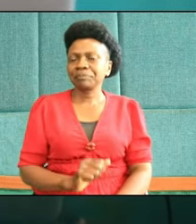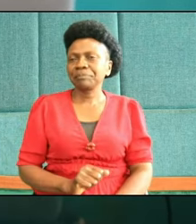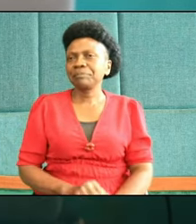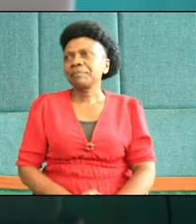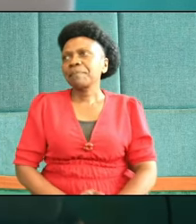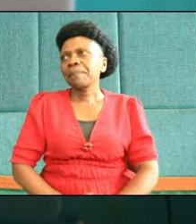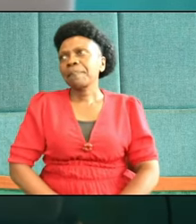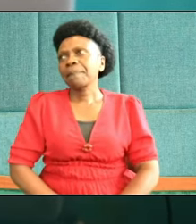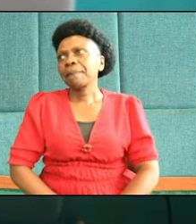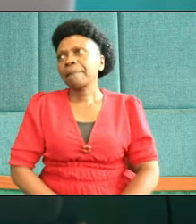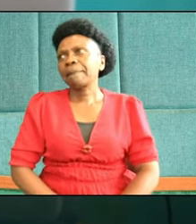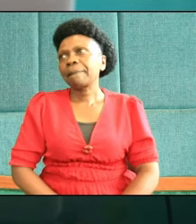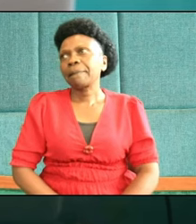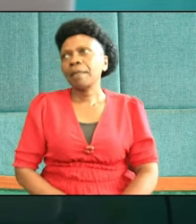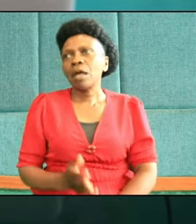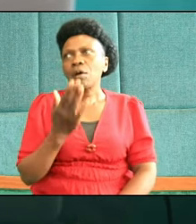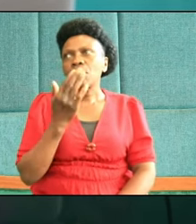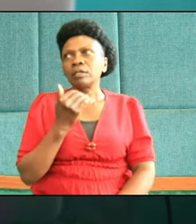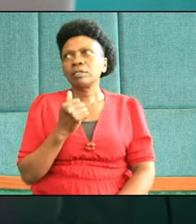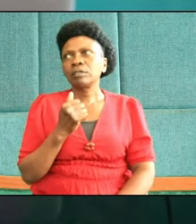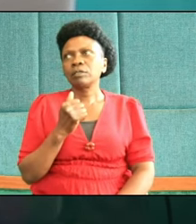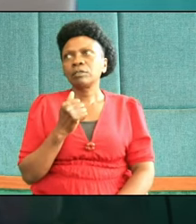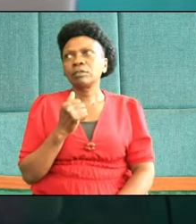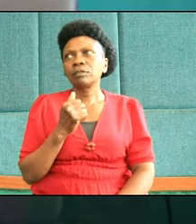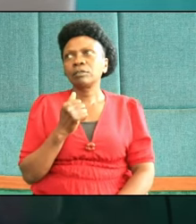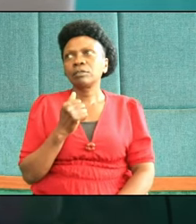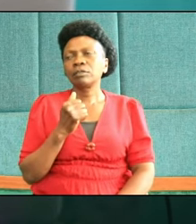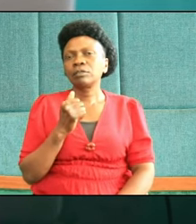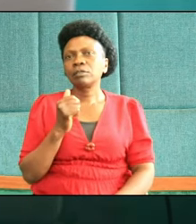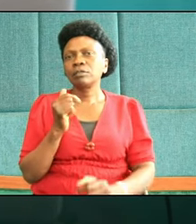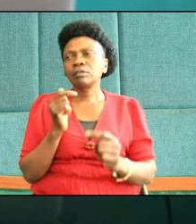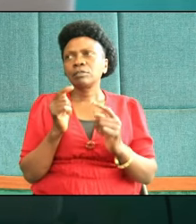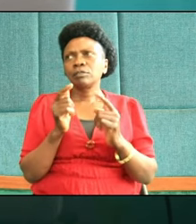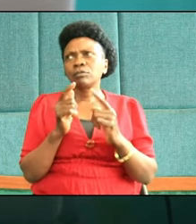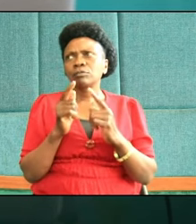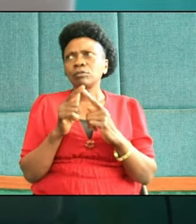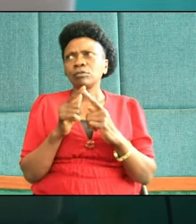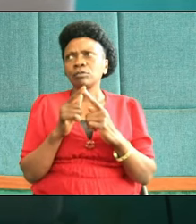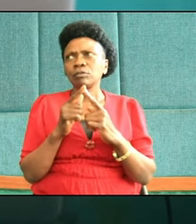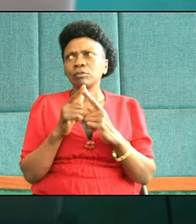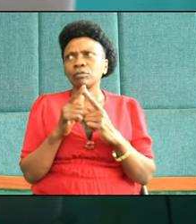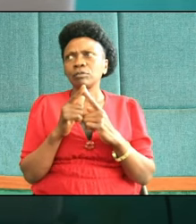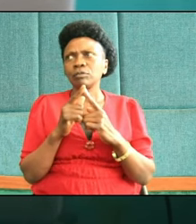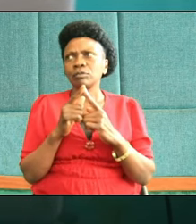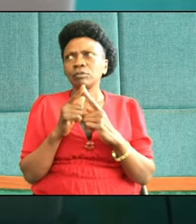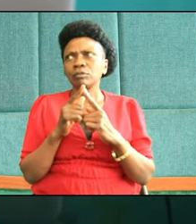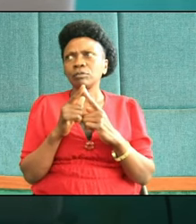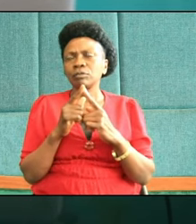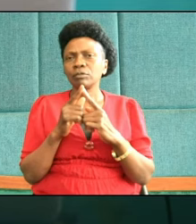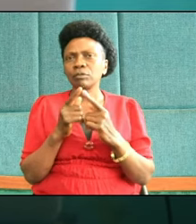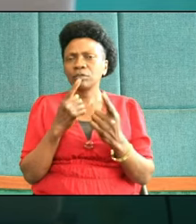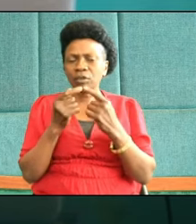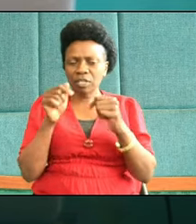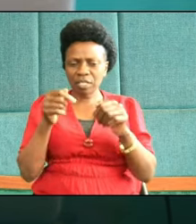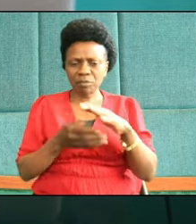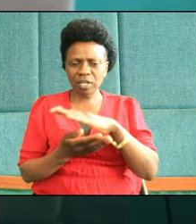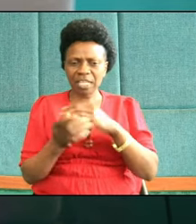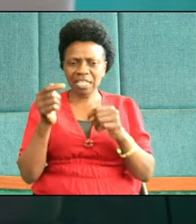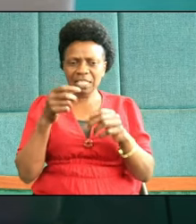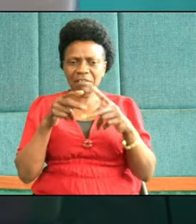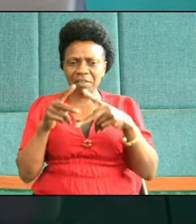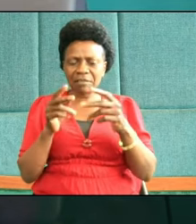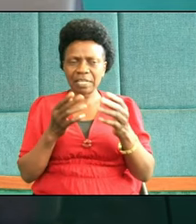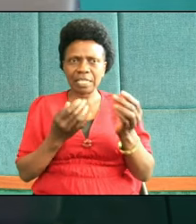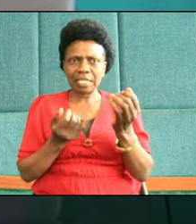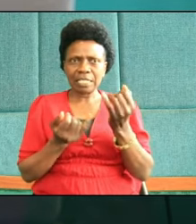nature. I want to thank the Lord this morning and in this very Sabbath. That